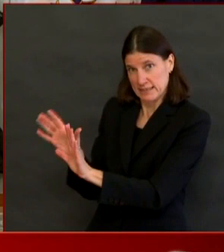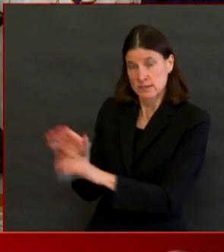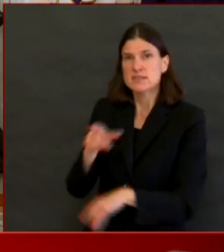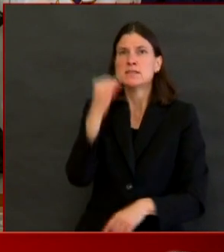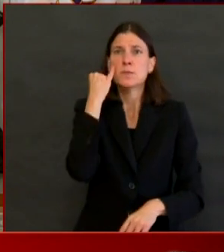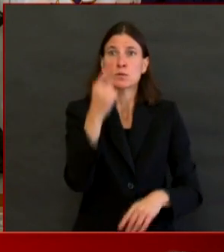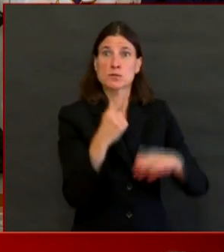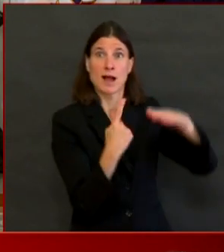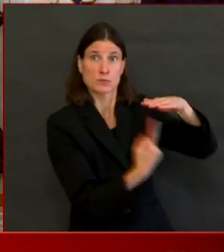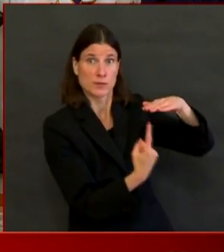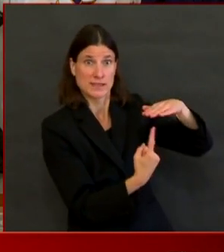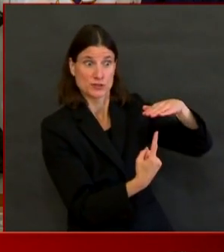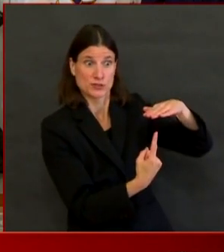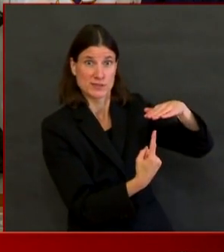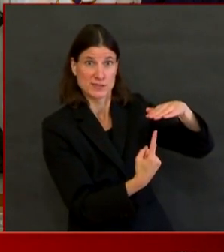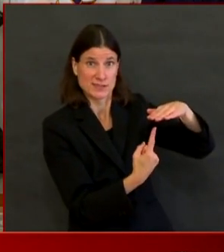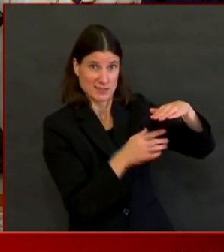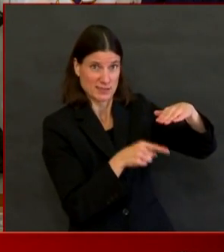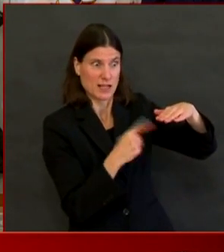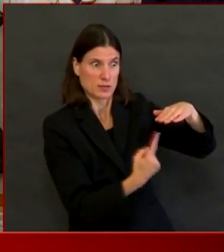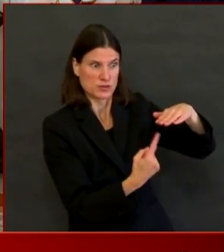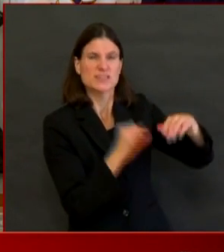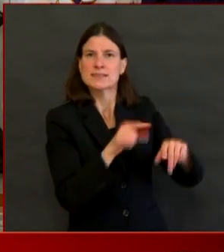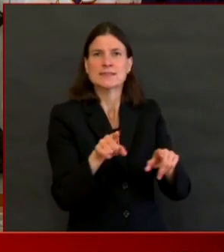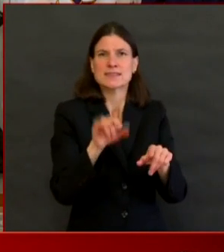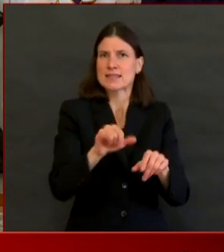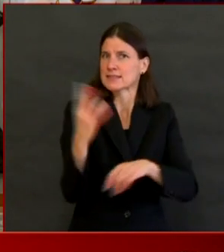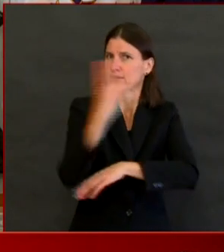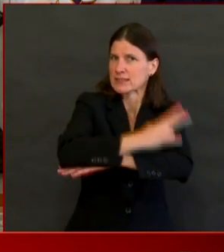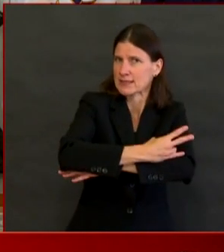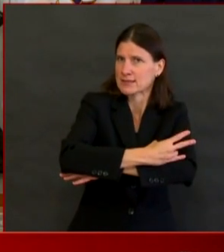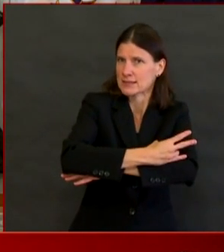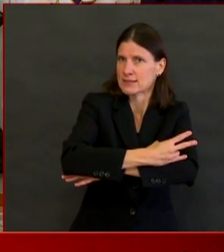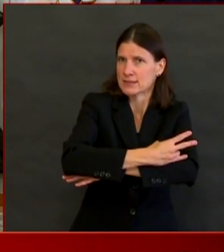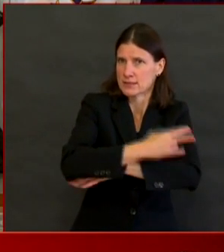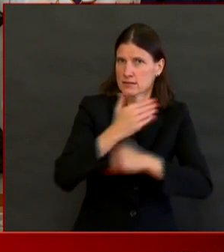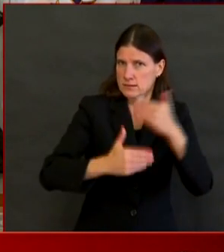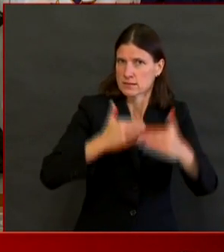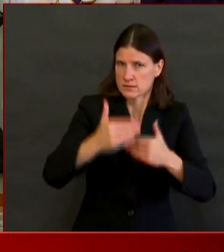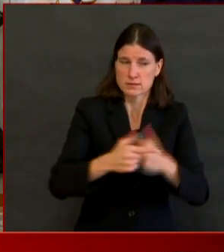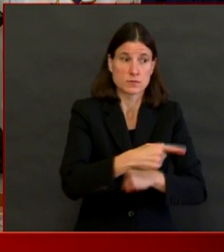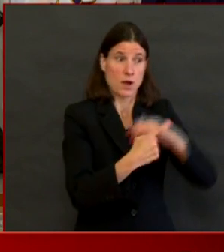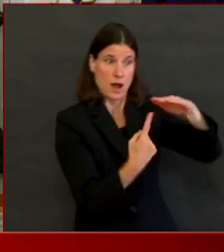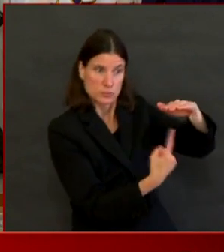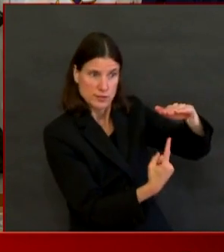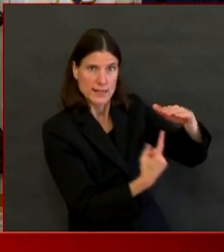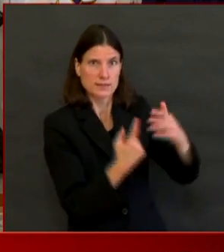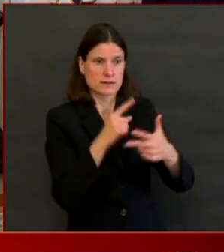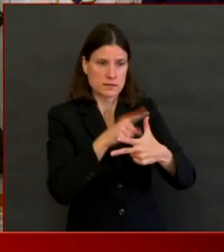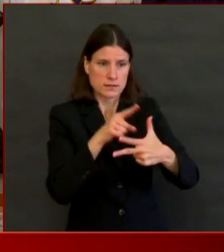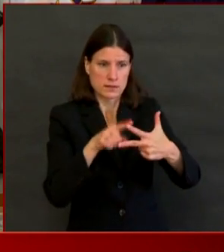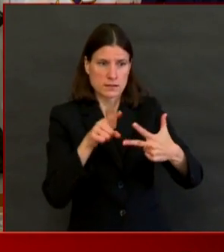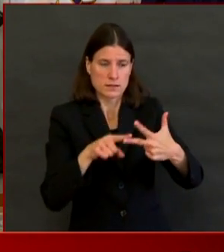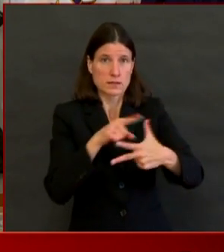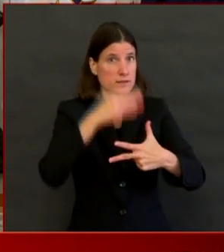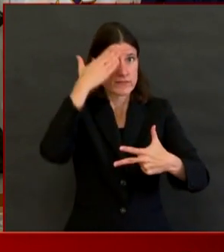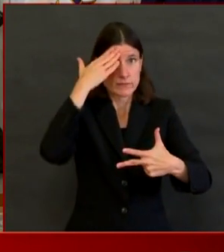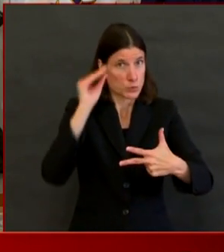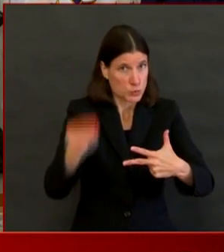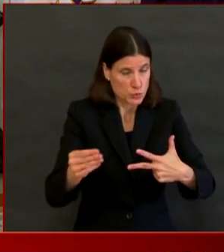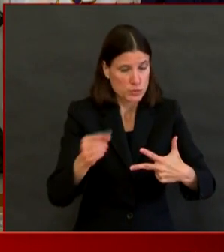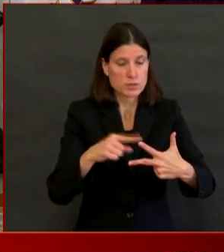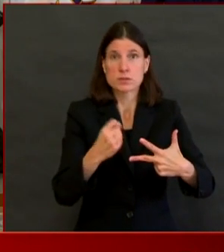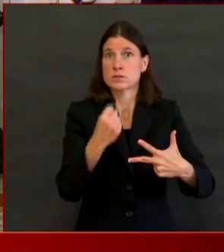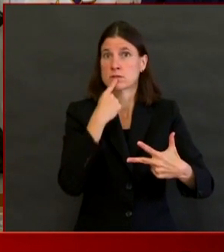period. However, if you are someone who is still working, a doctor's note should not be